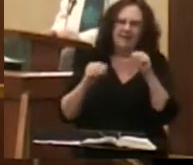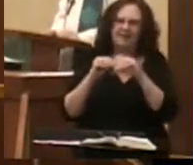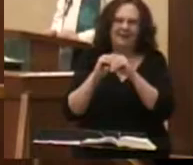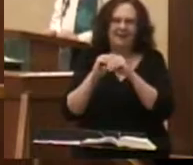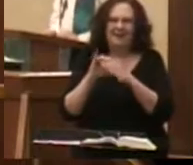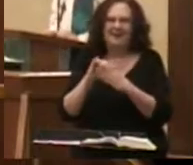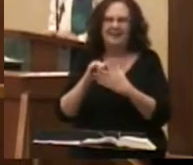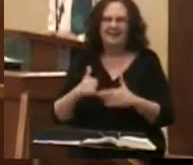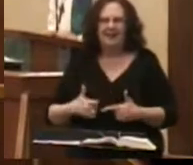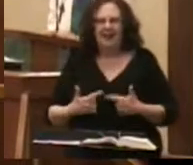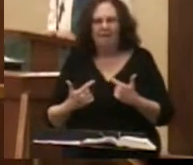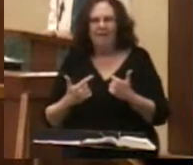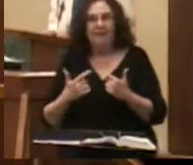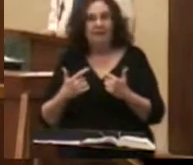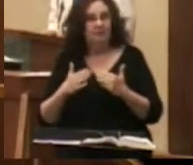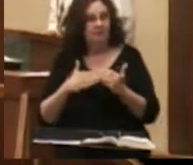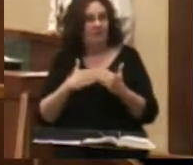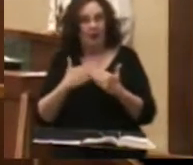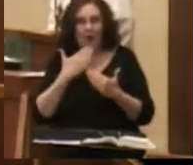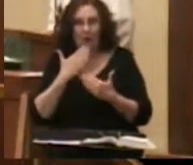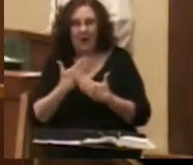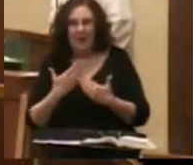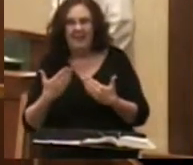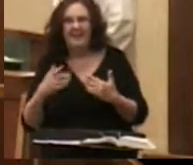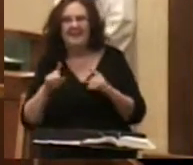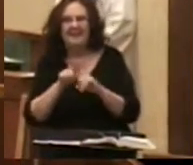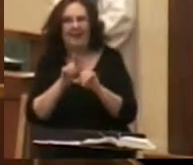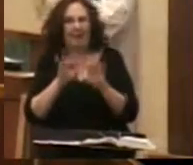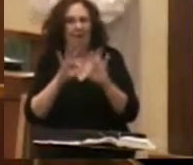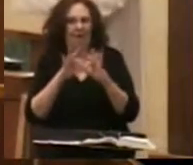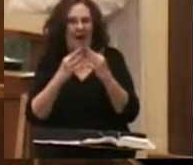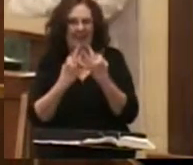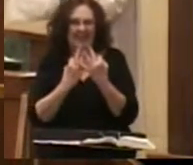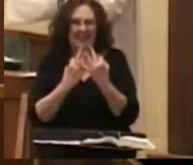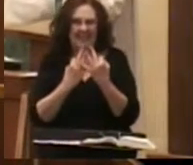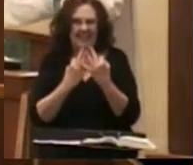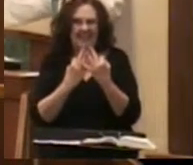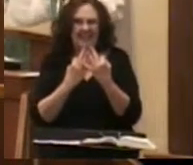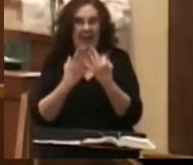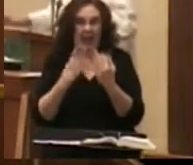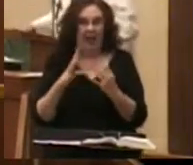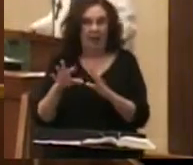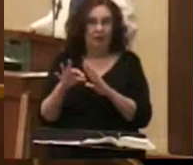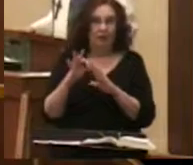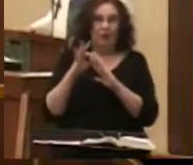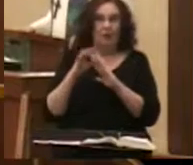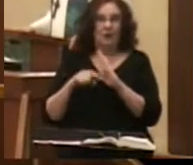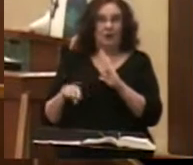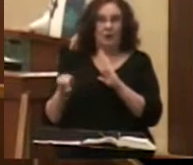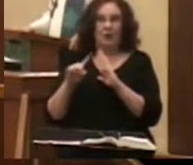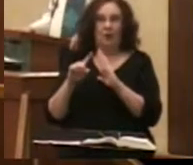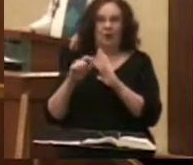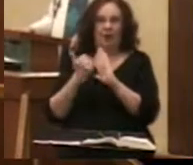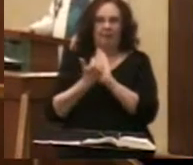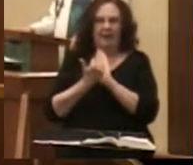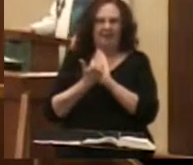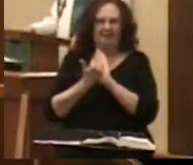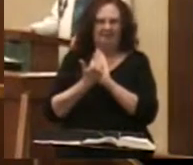even above good things like family. For God has chosen you. Amen.